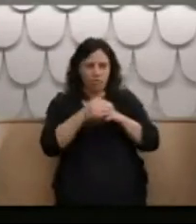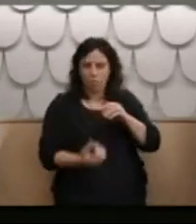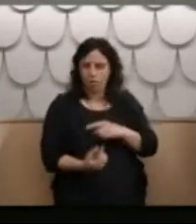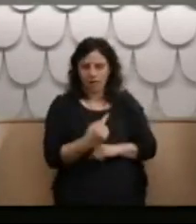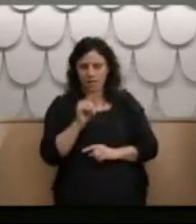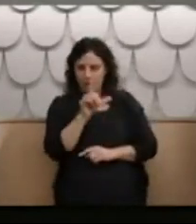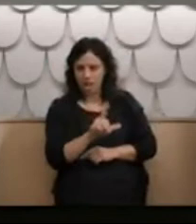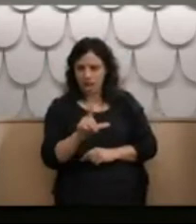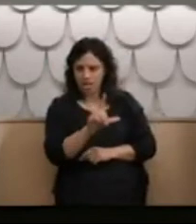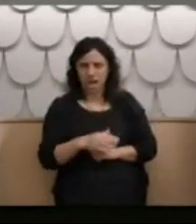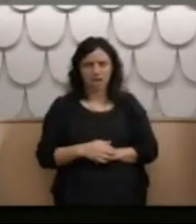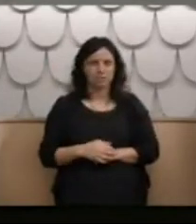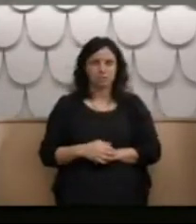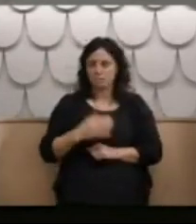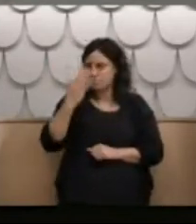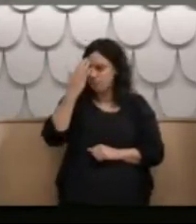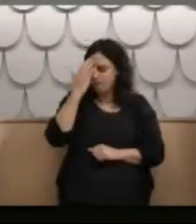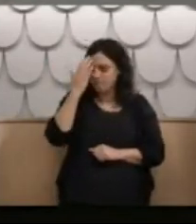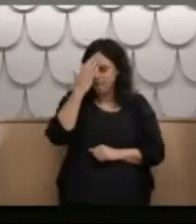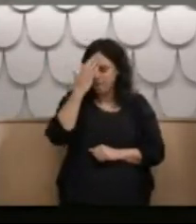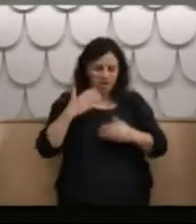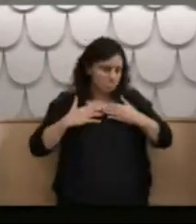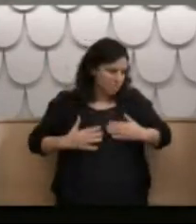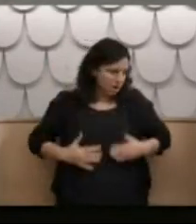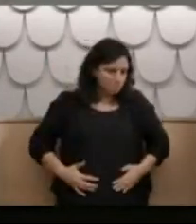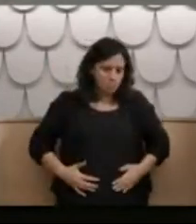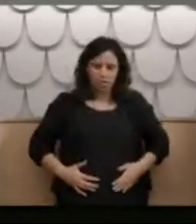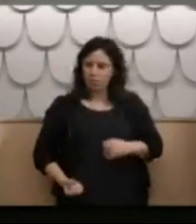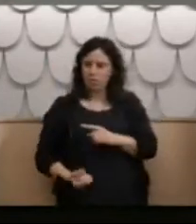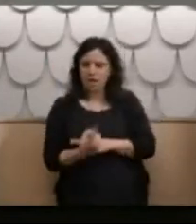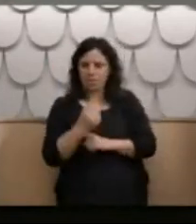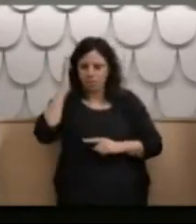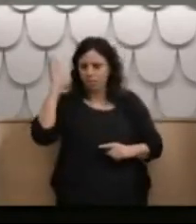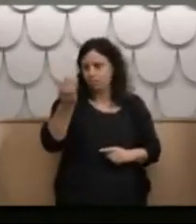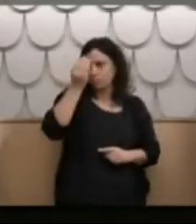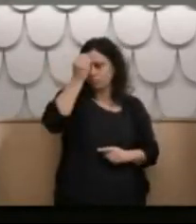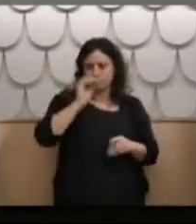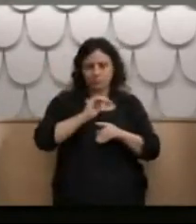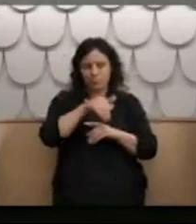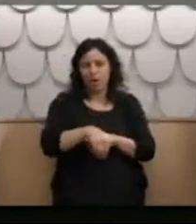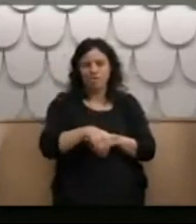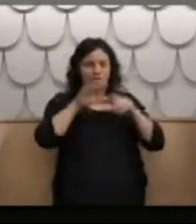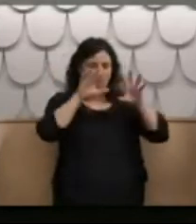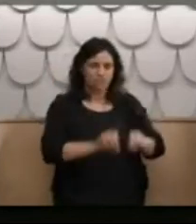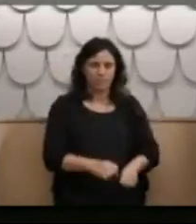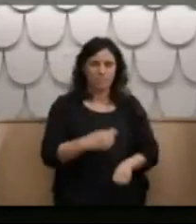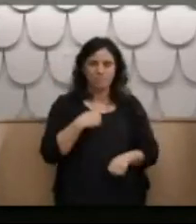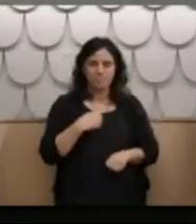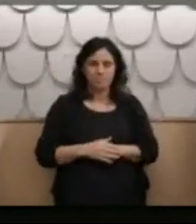up my mind and body daily. In particular the memories of being raped. Of the mentally